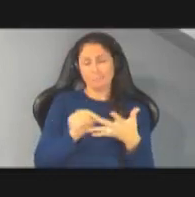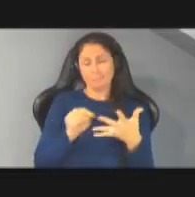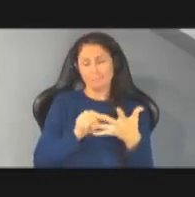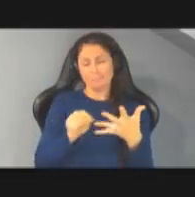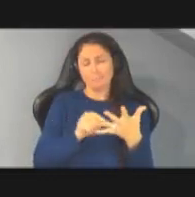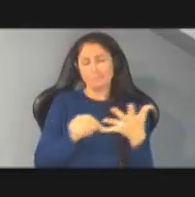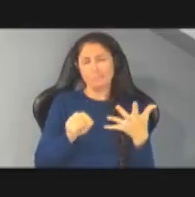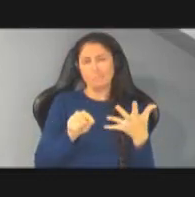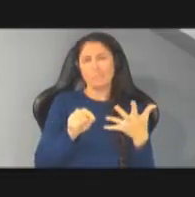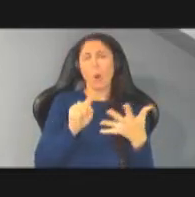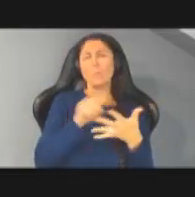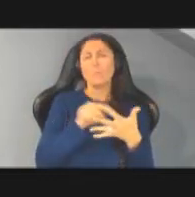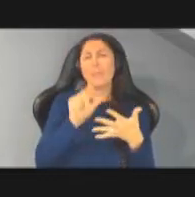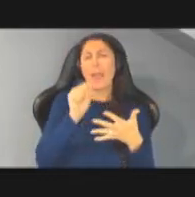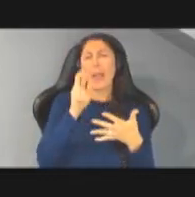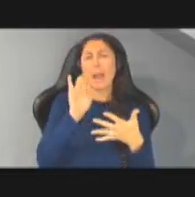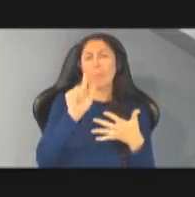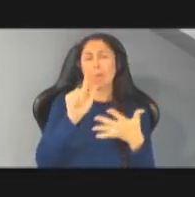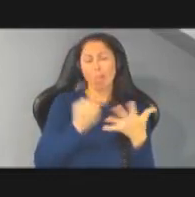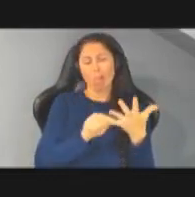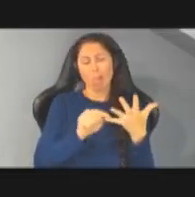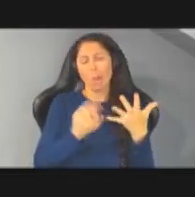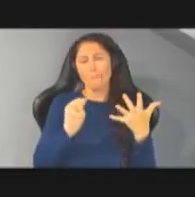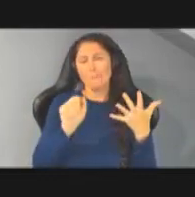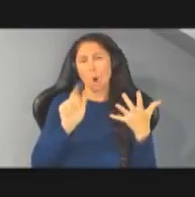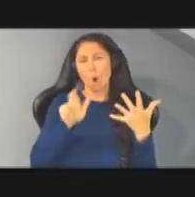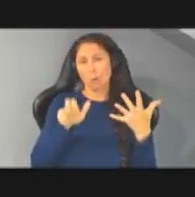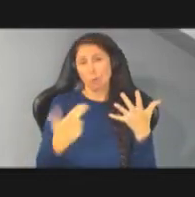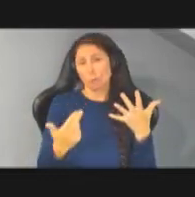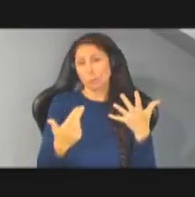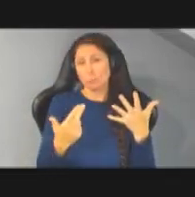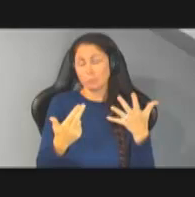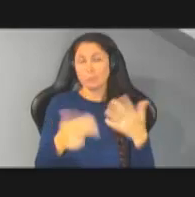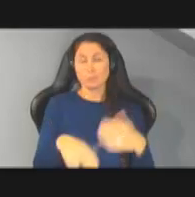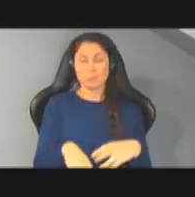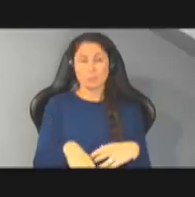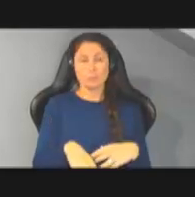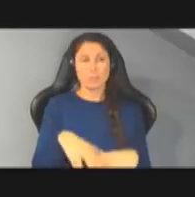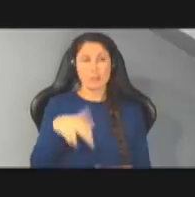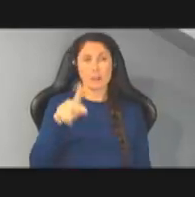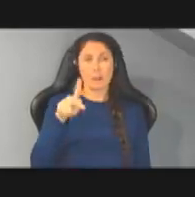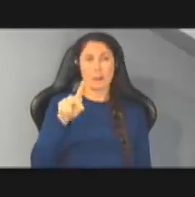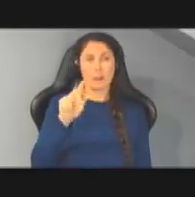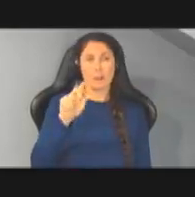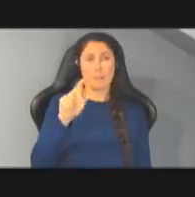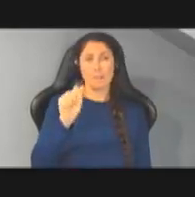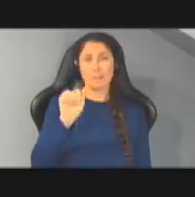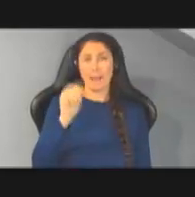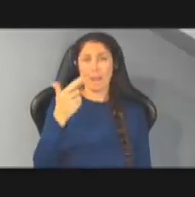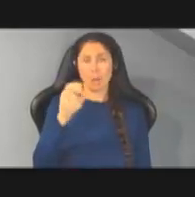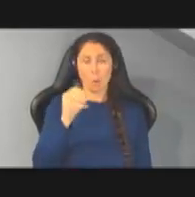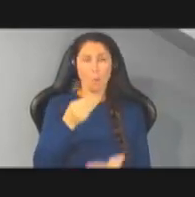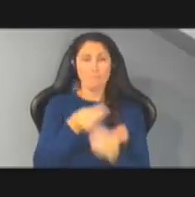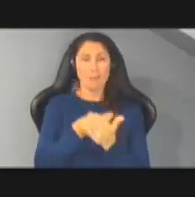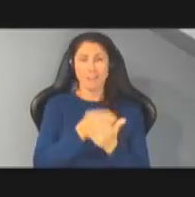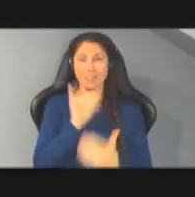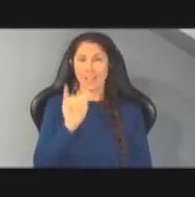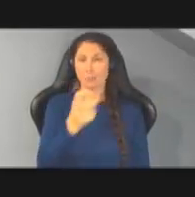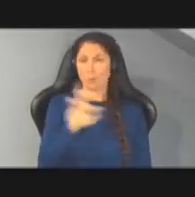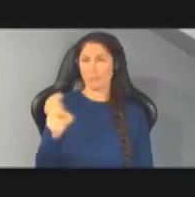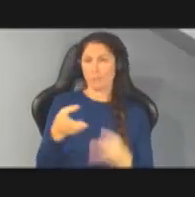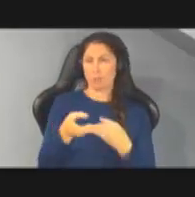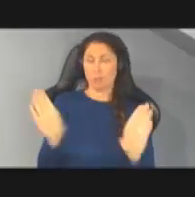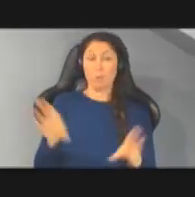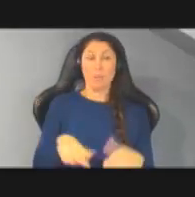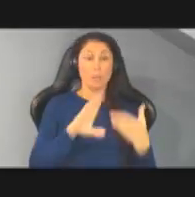april late march um but that's what that is uh pago funding is just transferred from the general fund the community development